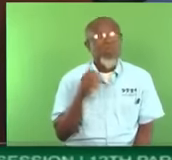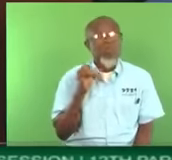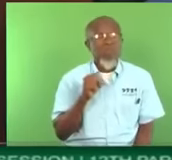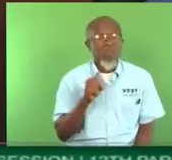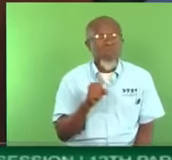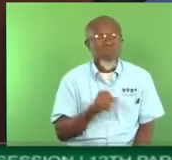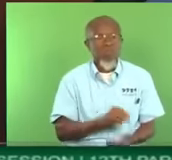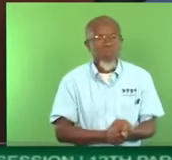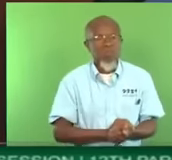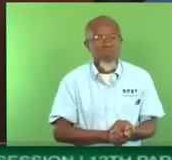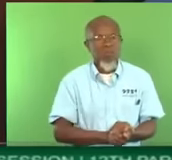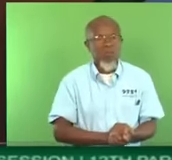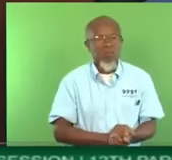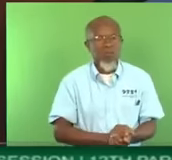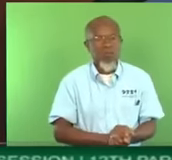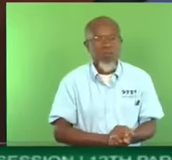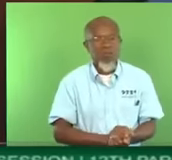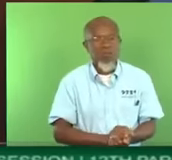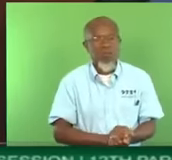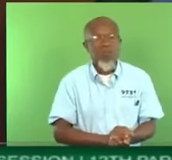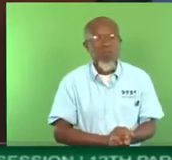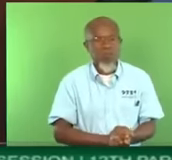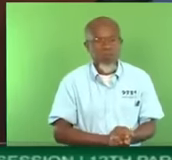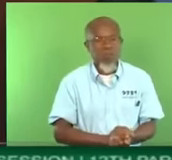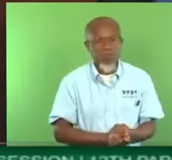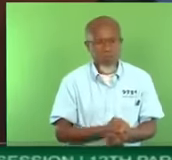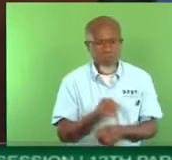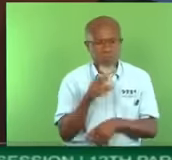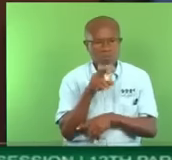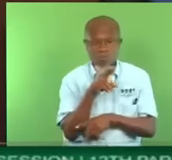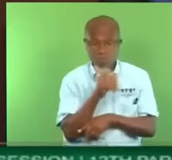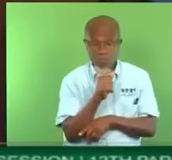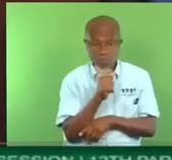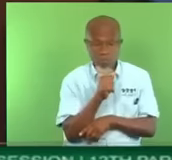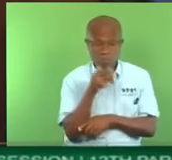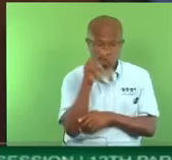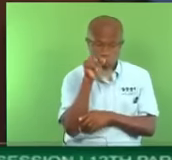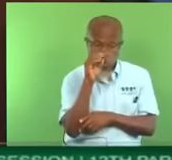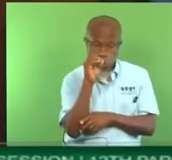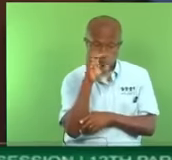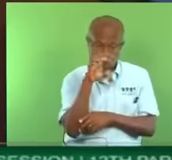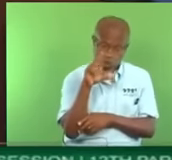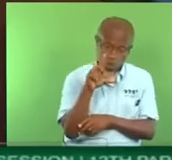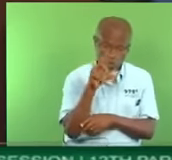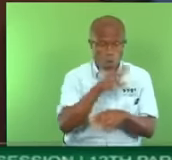fiduciary duties of Noel Garcia, Newman George, and all of them are the HBC.